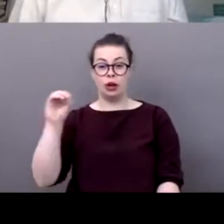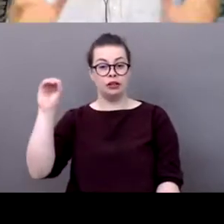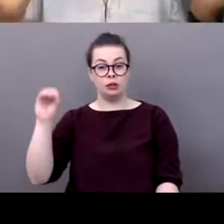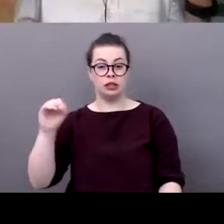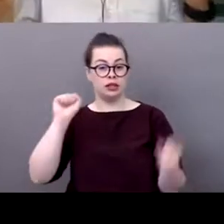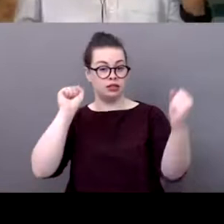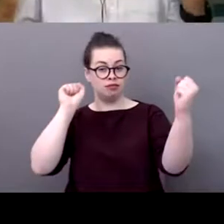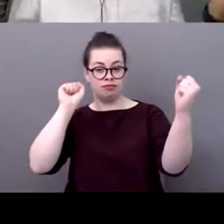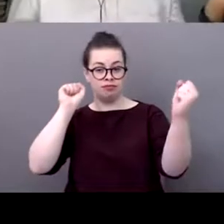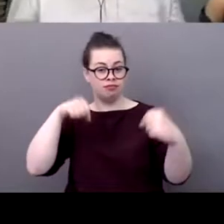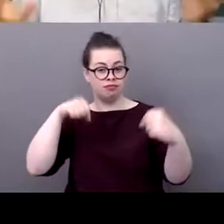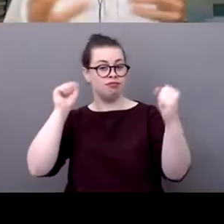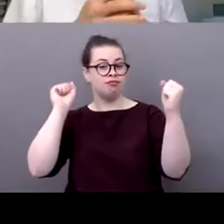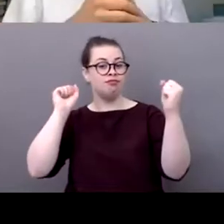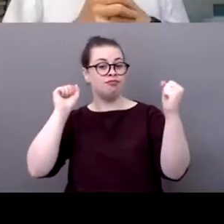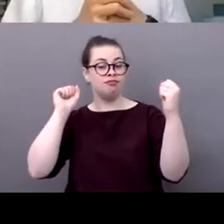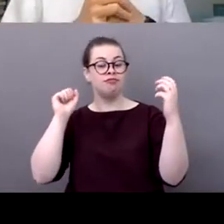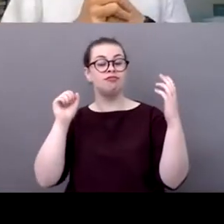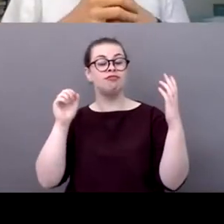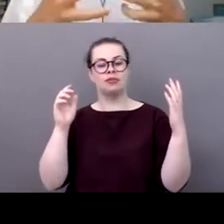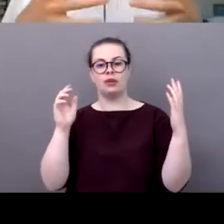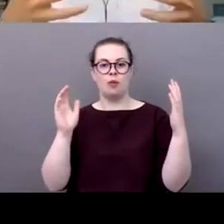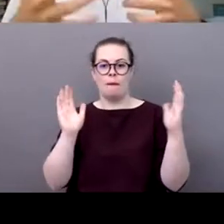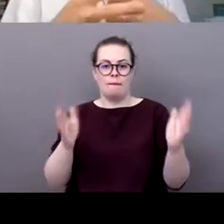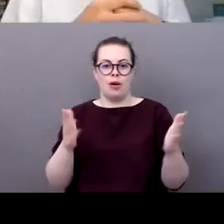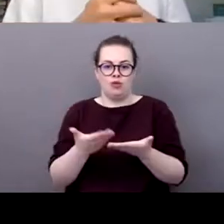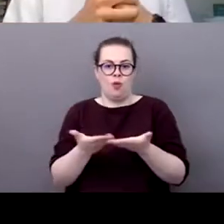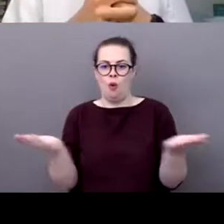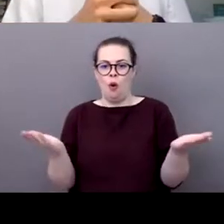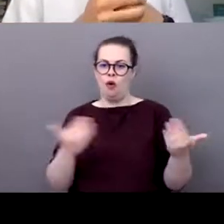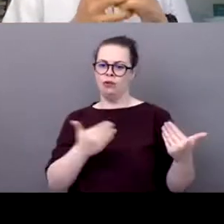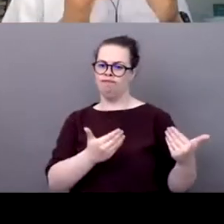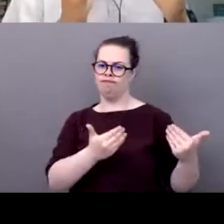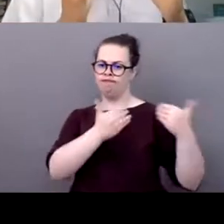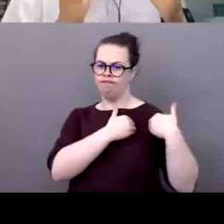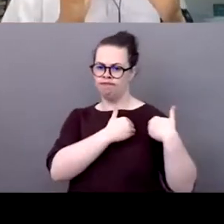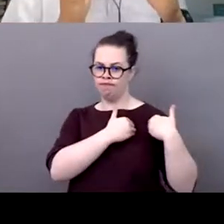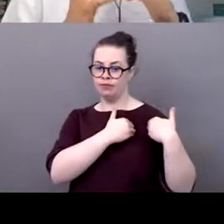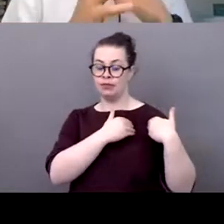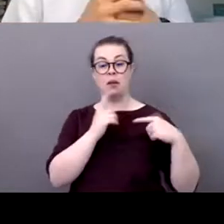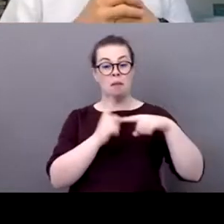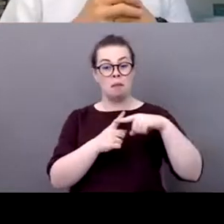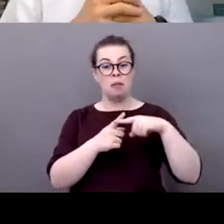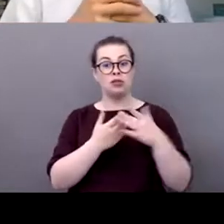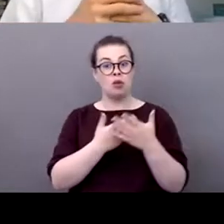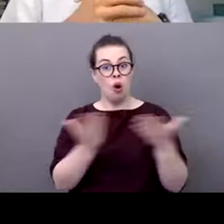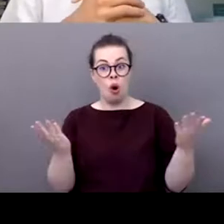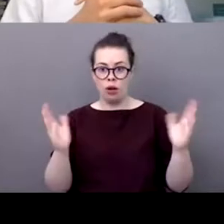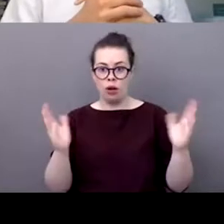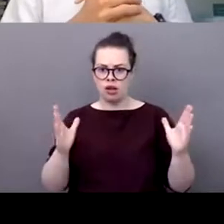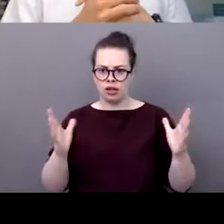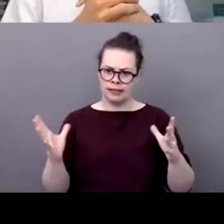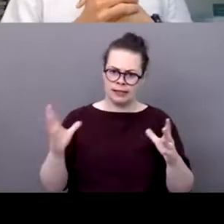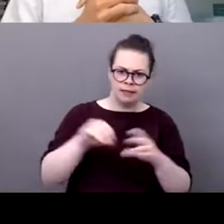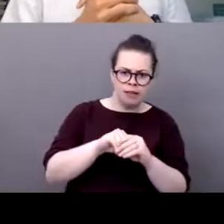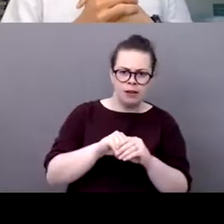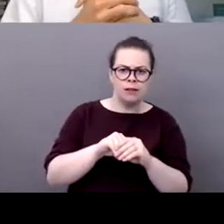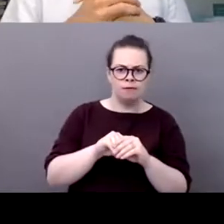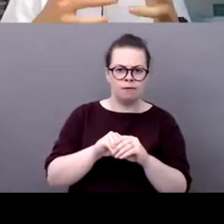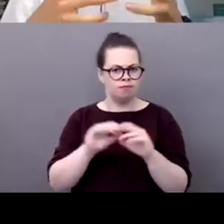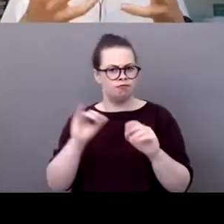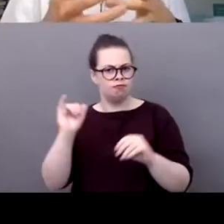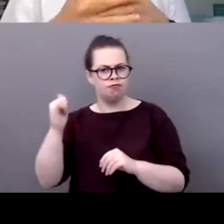begin by everyone but uh but everyone should be involved but i think we should also begin with the people that um